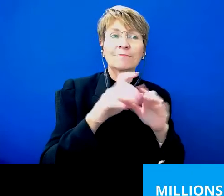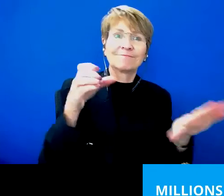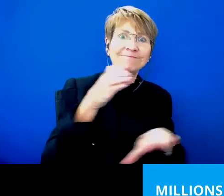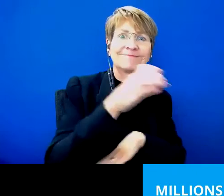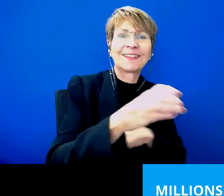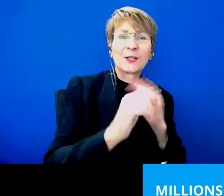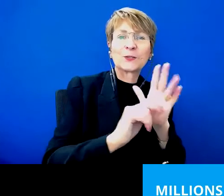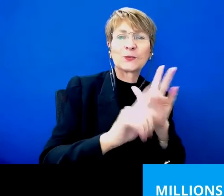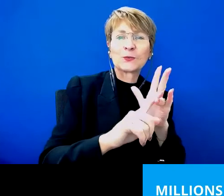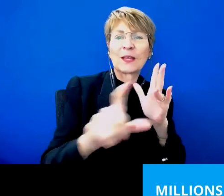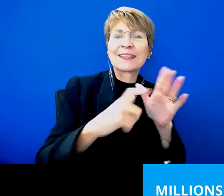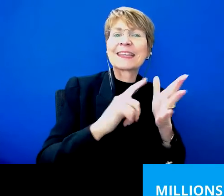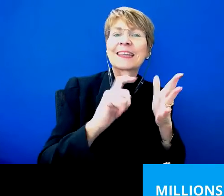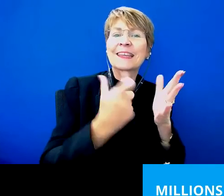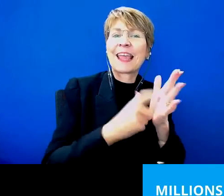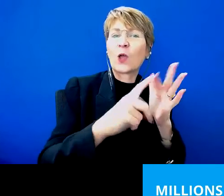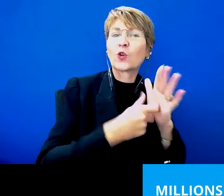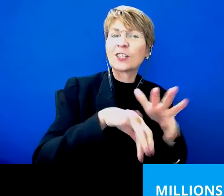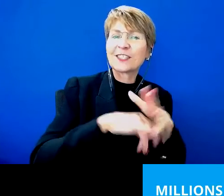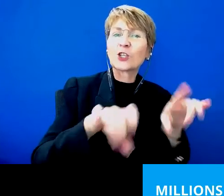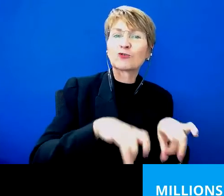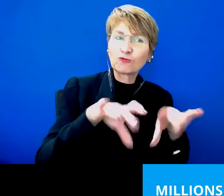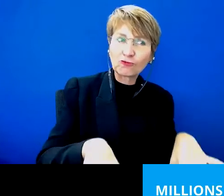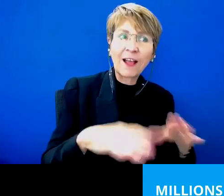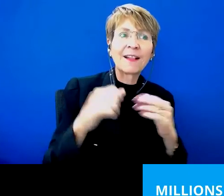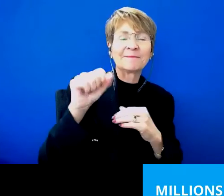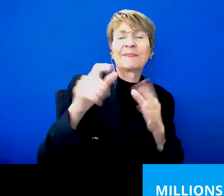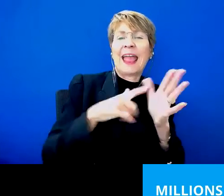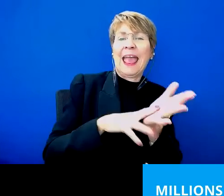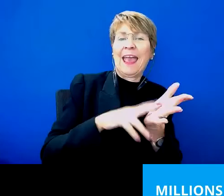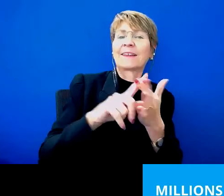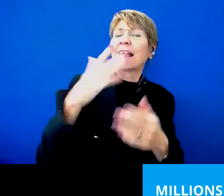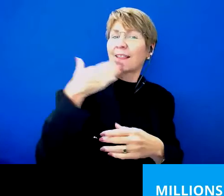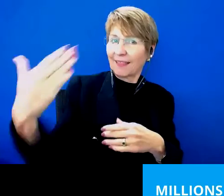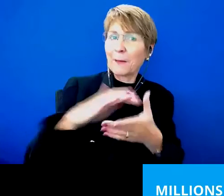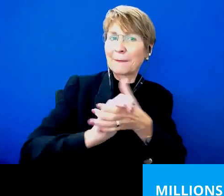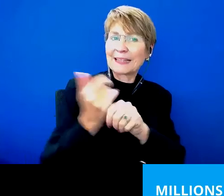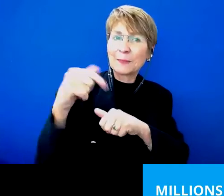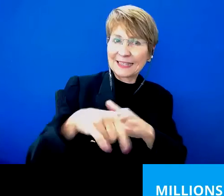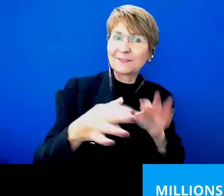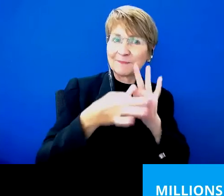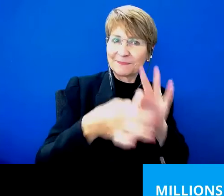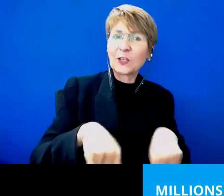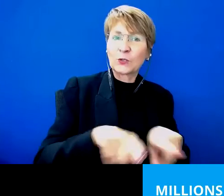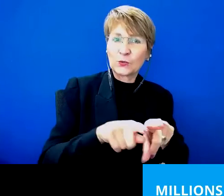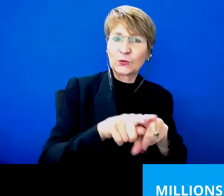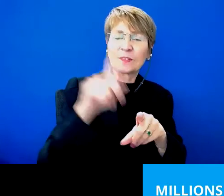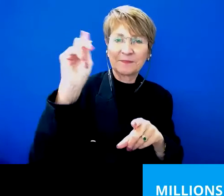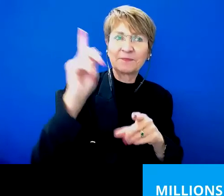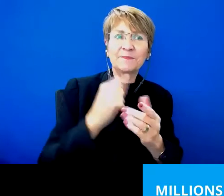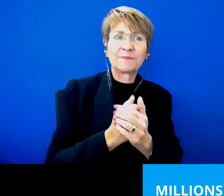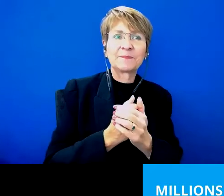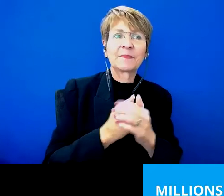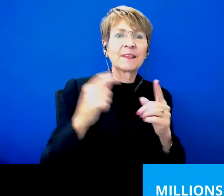organization, Carers Australia. Thanks very much, Lauren. Very pleased to be here. Thanks. You are welcome at Cota any